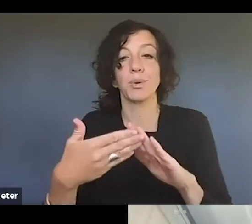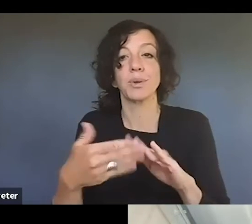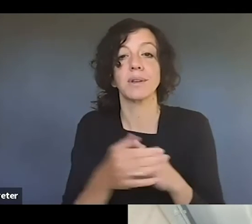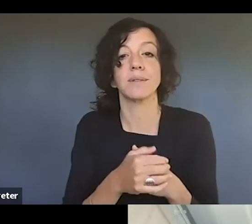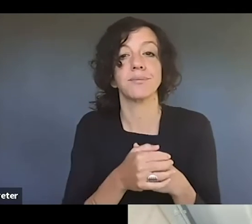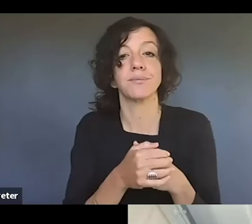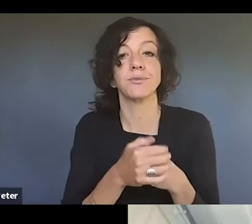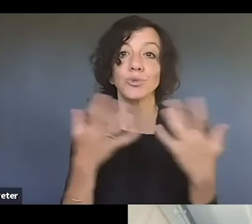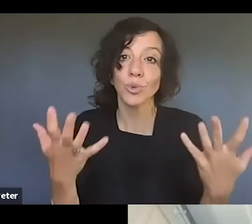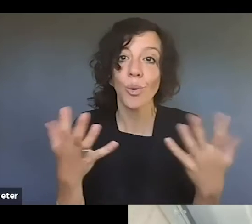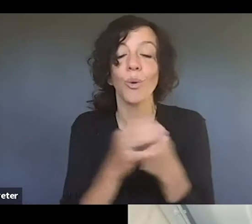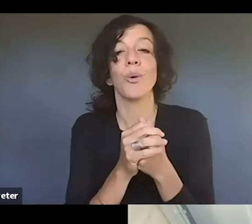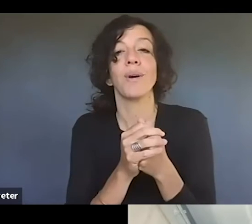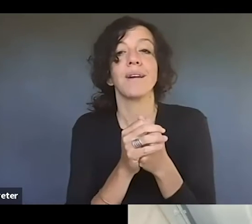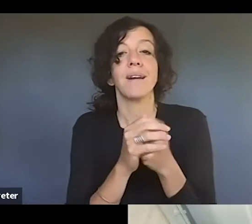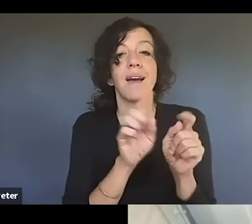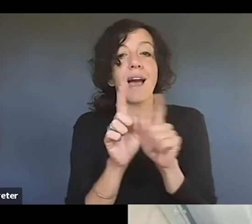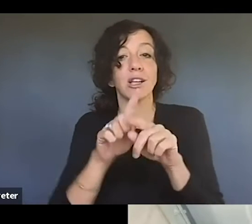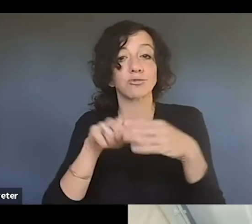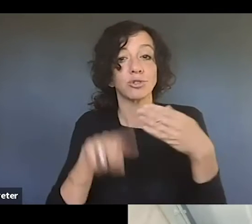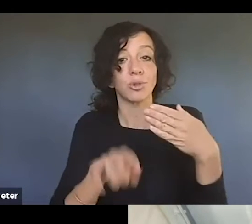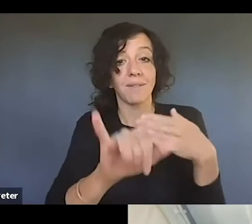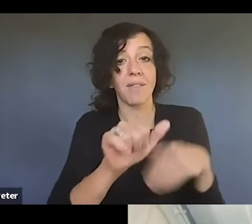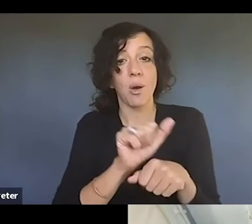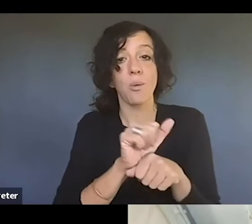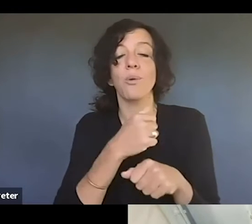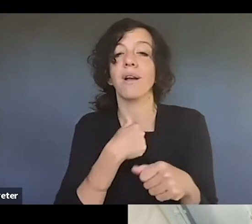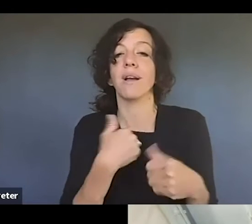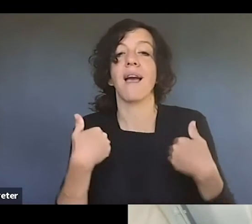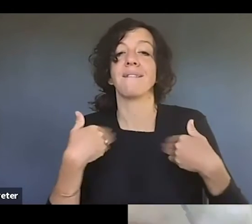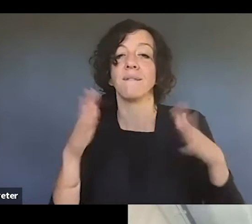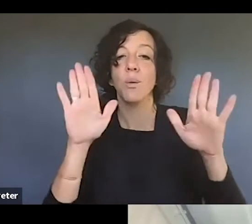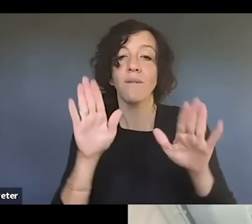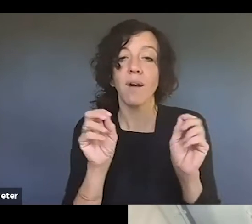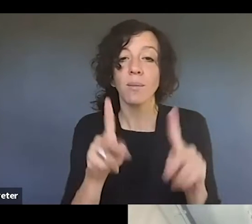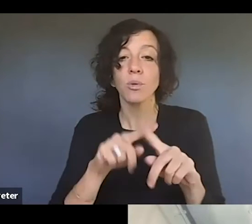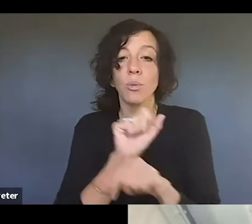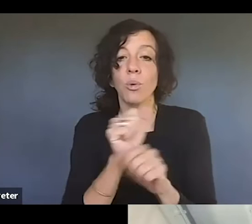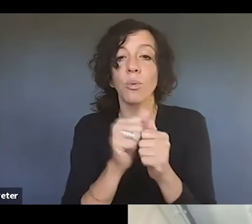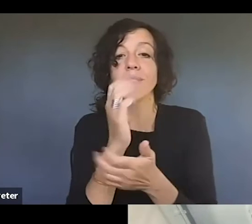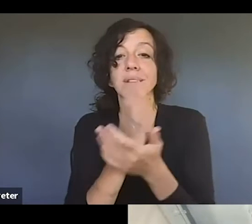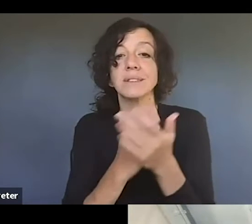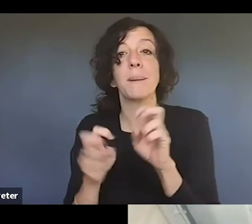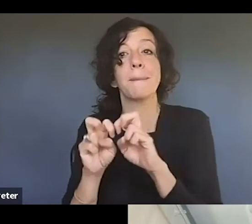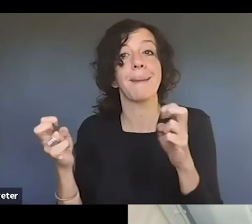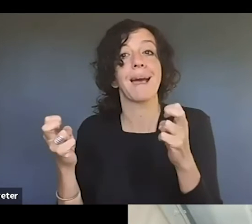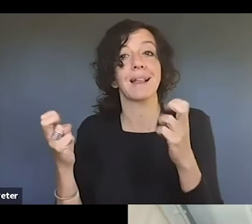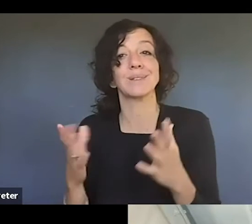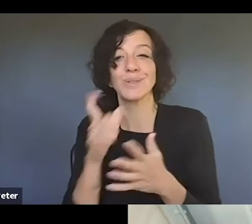And so as a result of that work, I've had the opportunity to work with, you know, some of the other panelists that are on us today